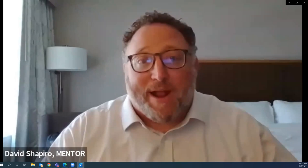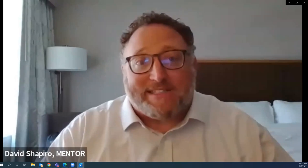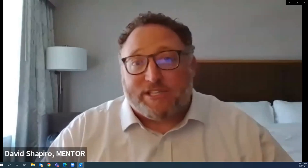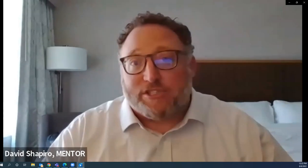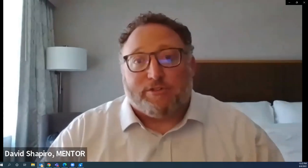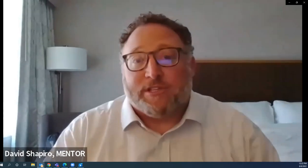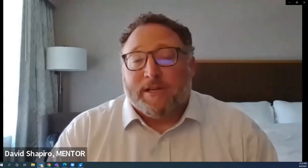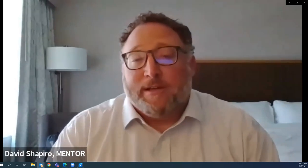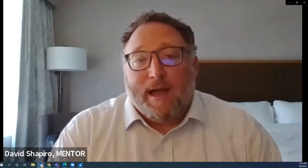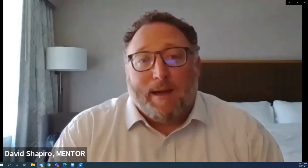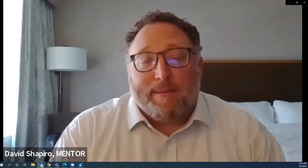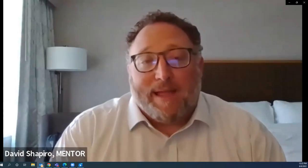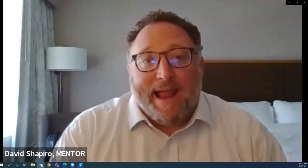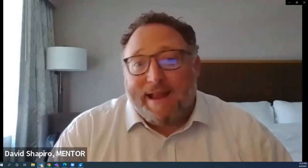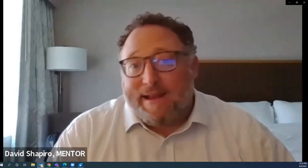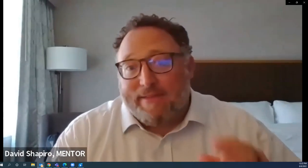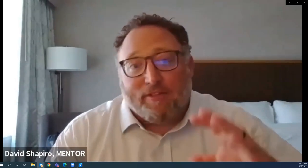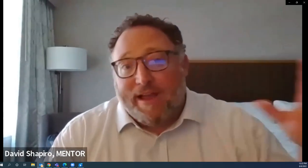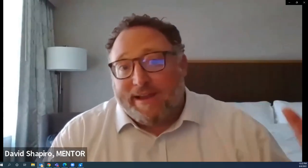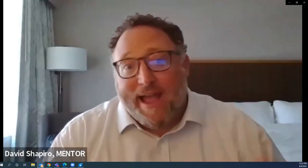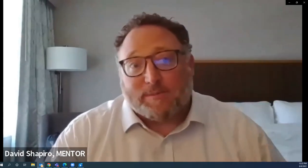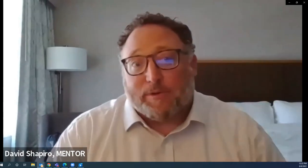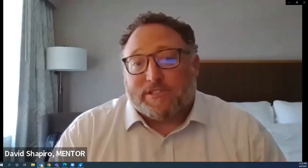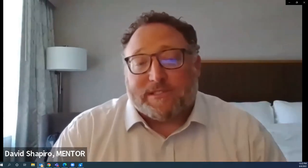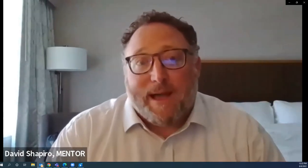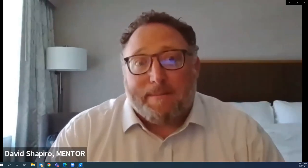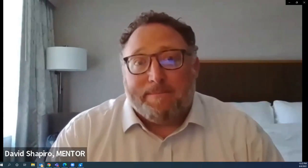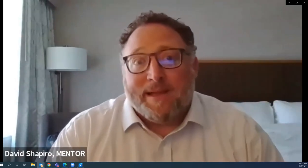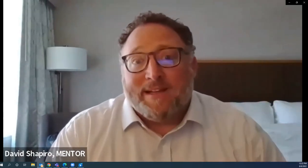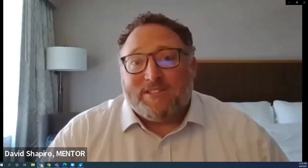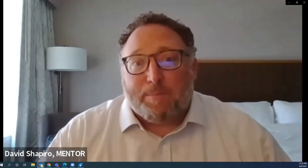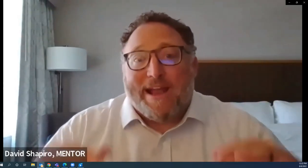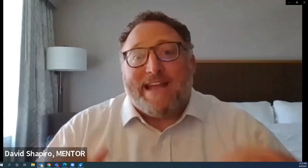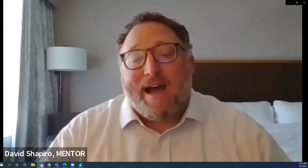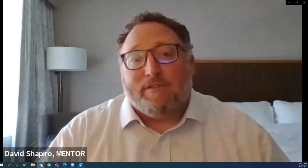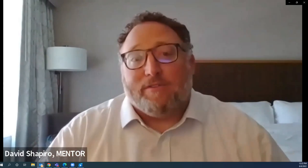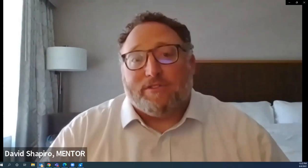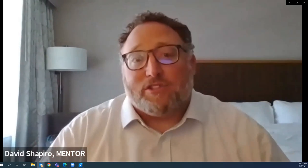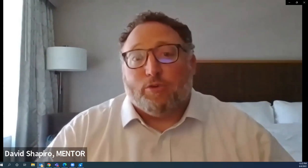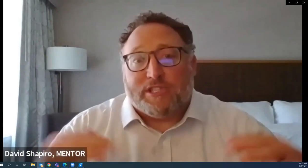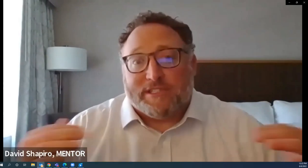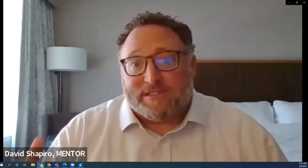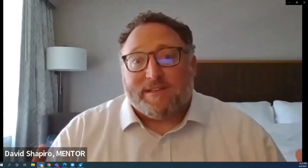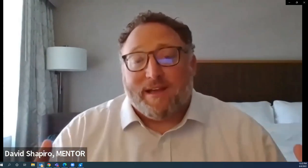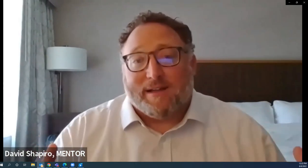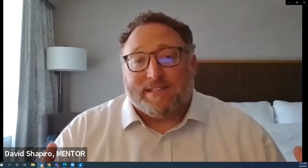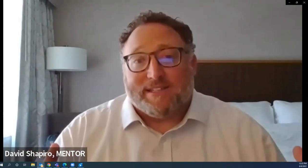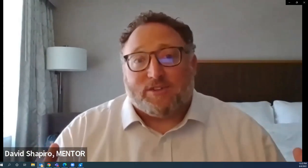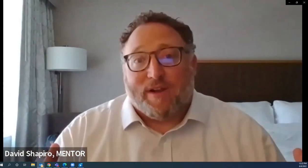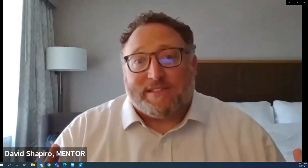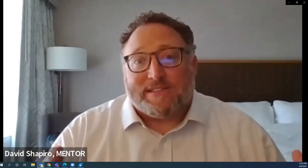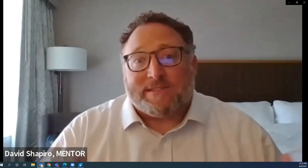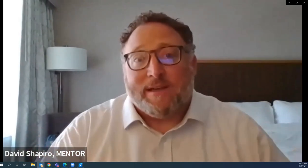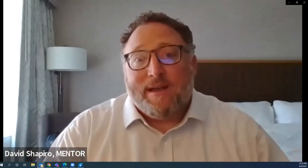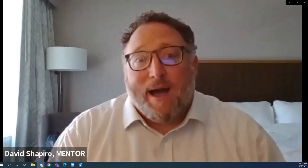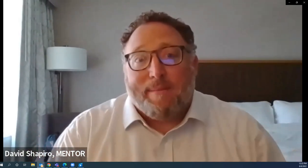to practitioners um and and the like experts um to break down solutions uh to